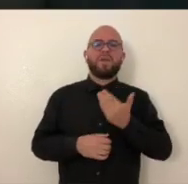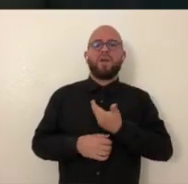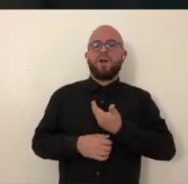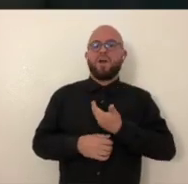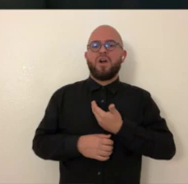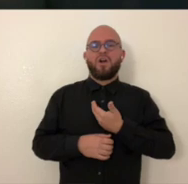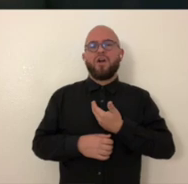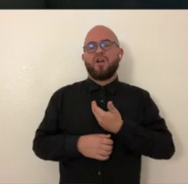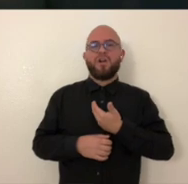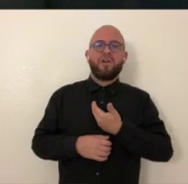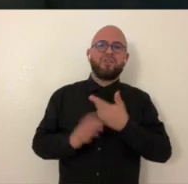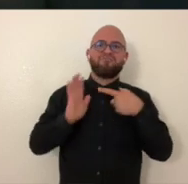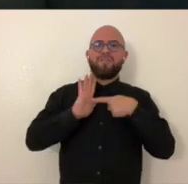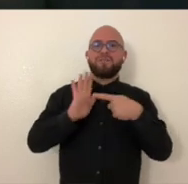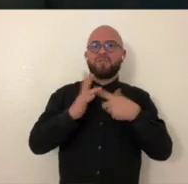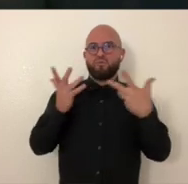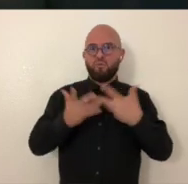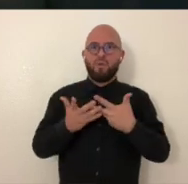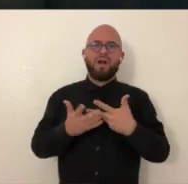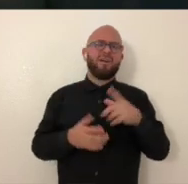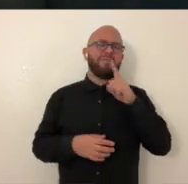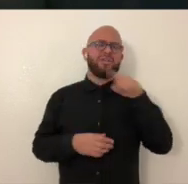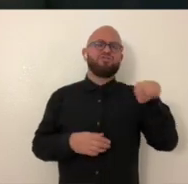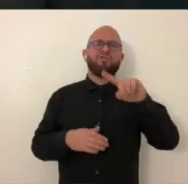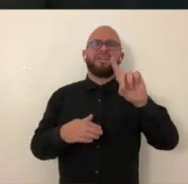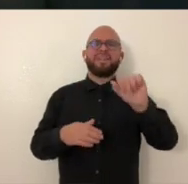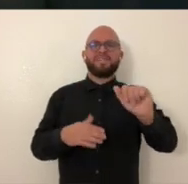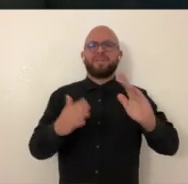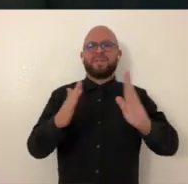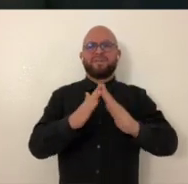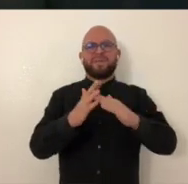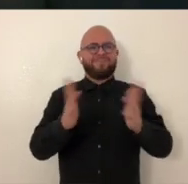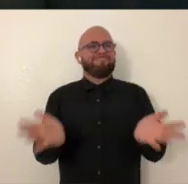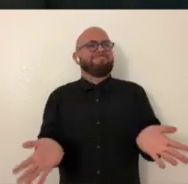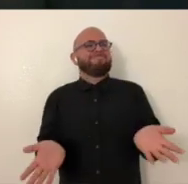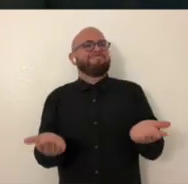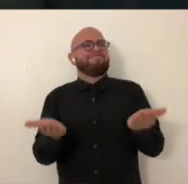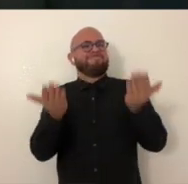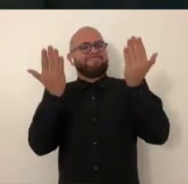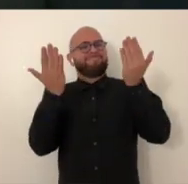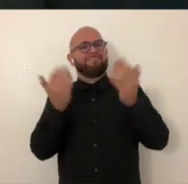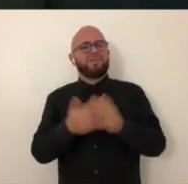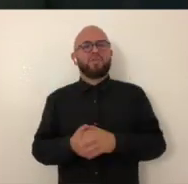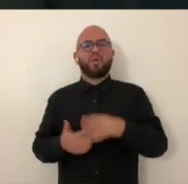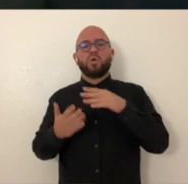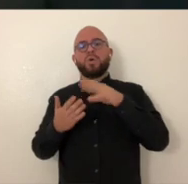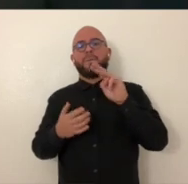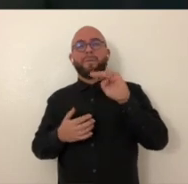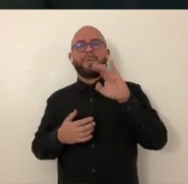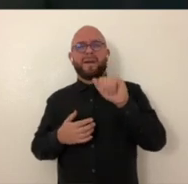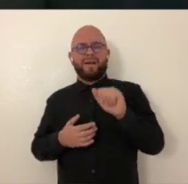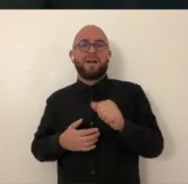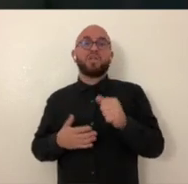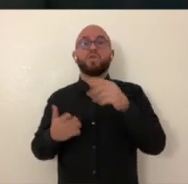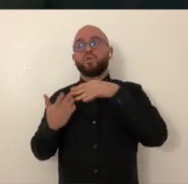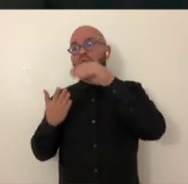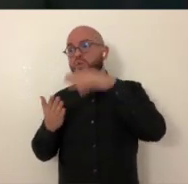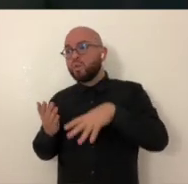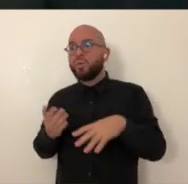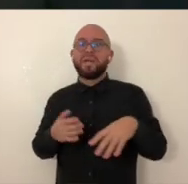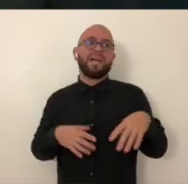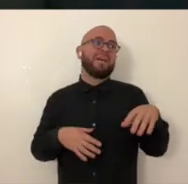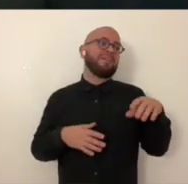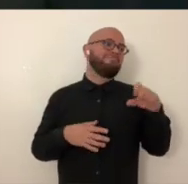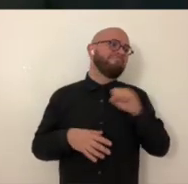well. And our exhibition is centering on kind of uplifting the disability community at MICA. So students, staff that